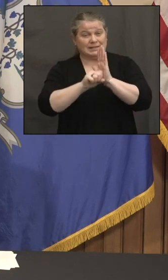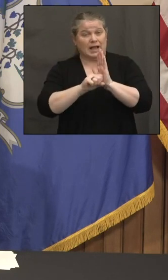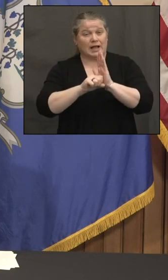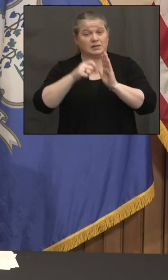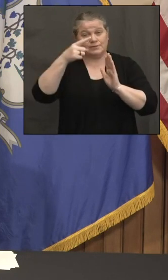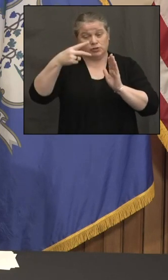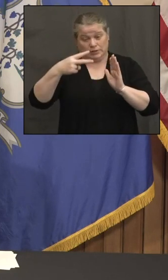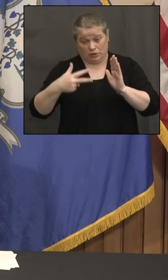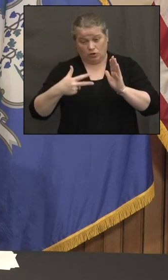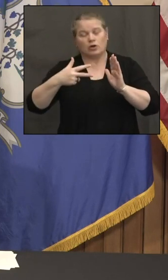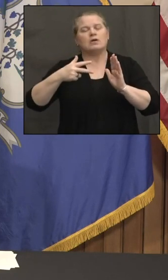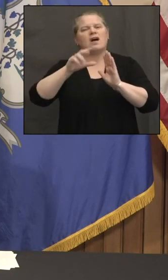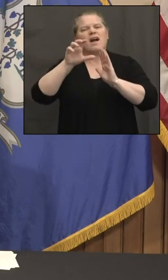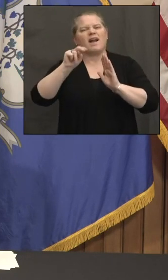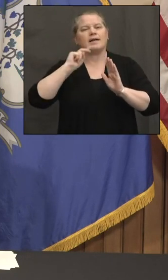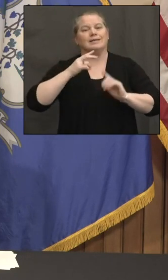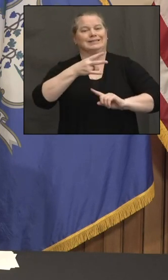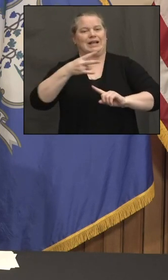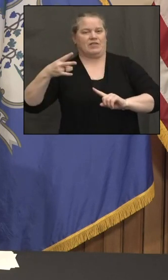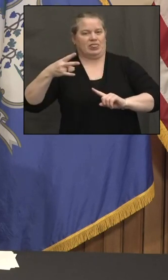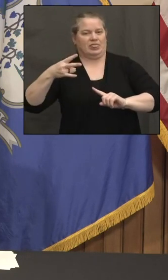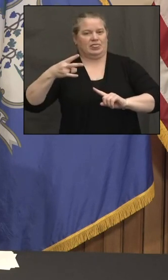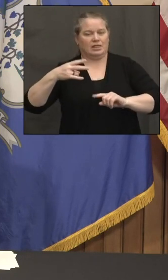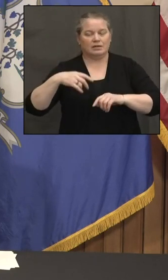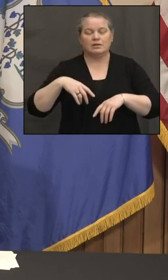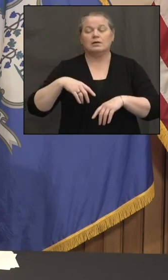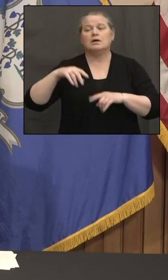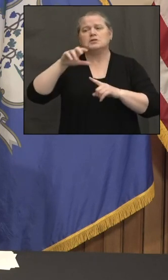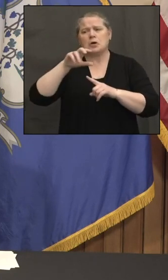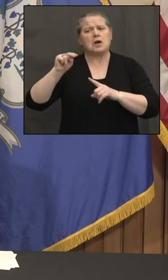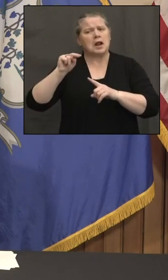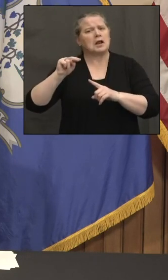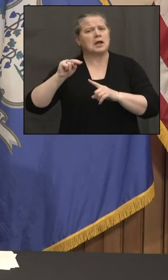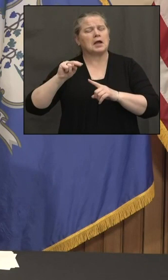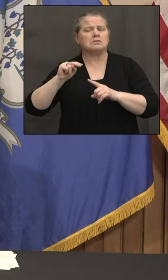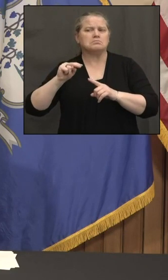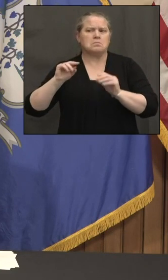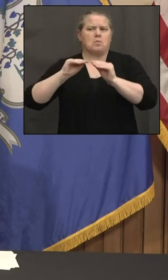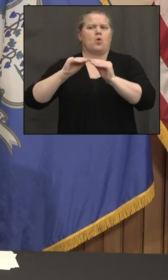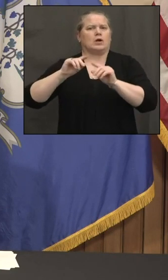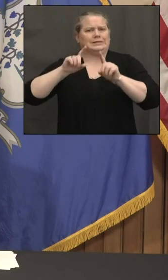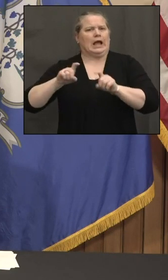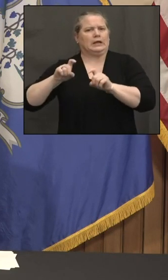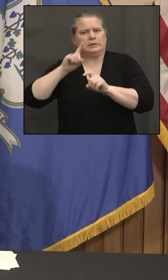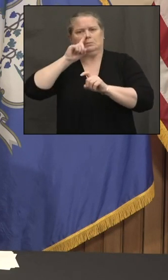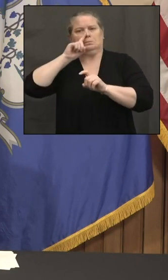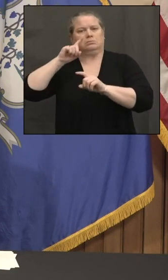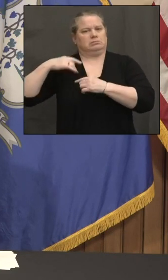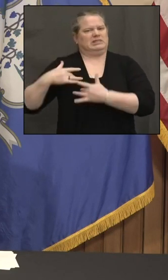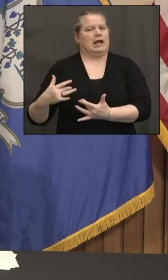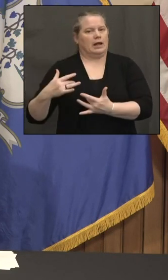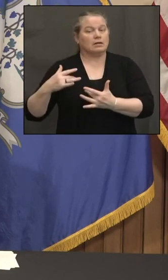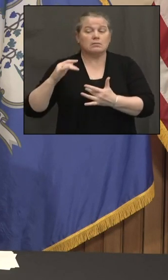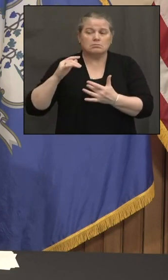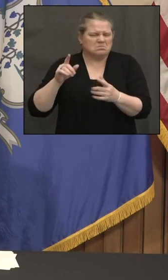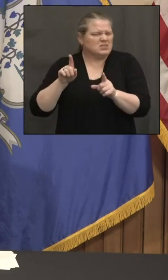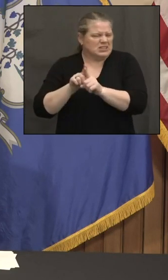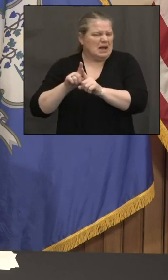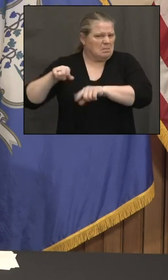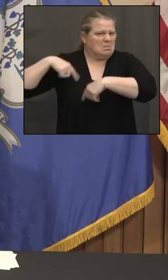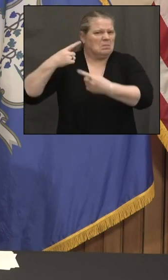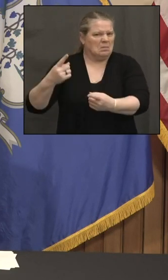Connecticut does more testing than some other states, but that has been true throughout most of the pandemic. So I was wondering if, um, Governor, you might be able to speak about